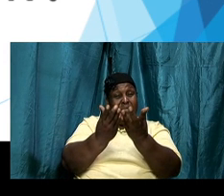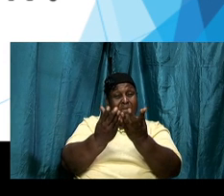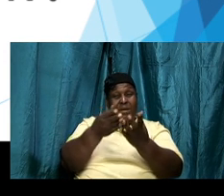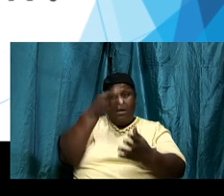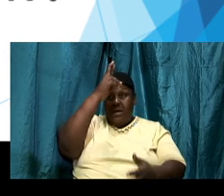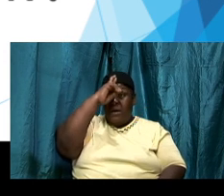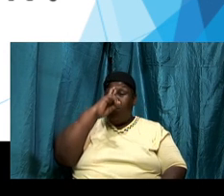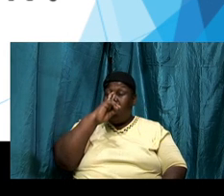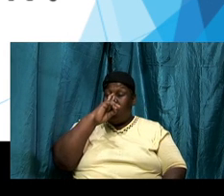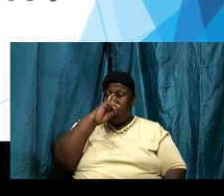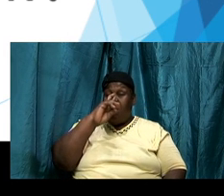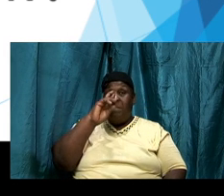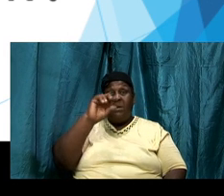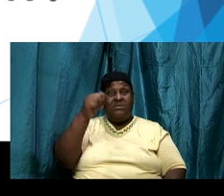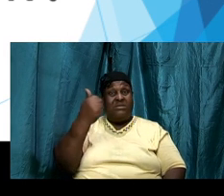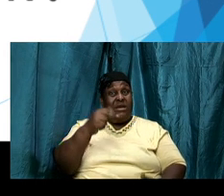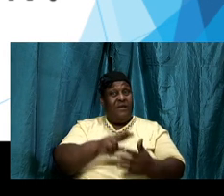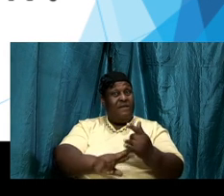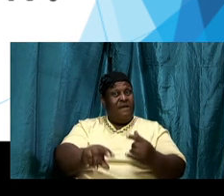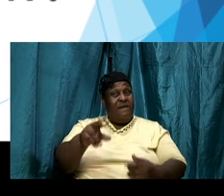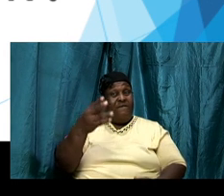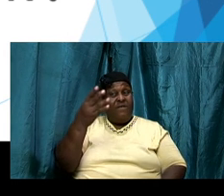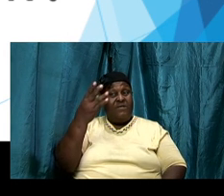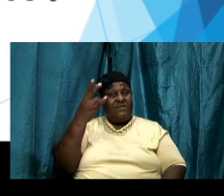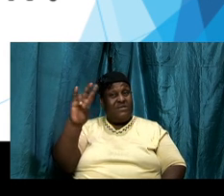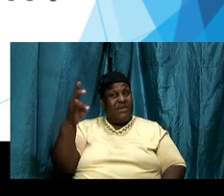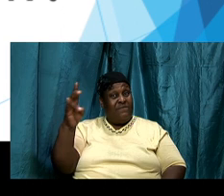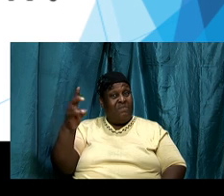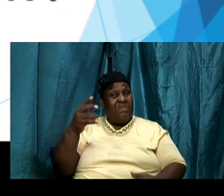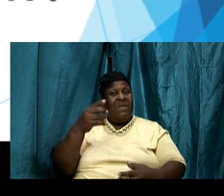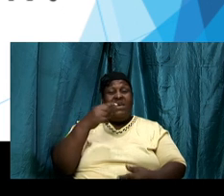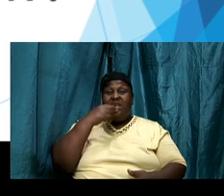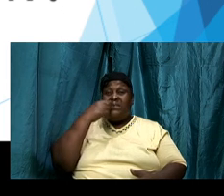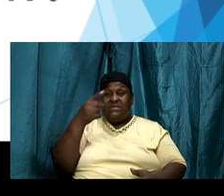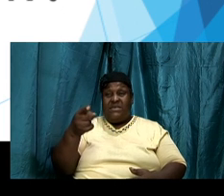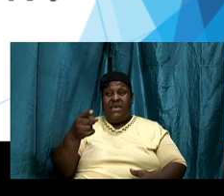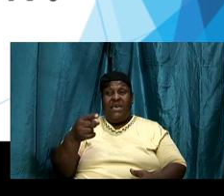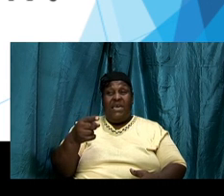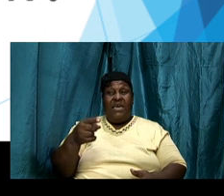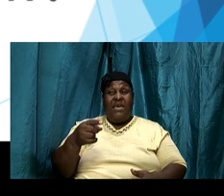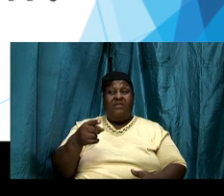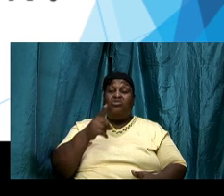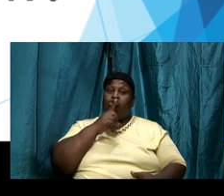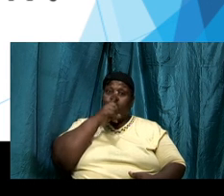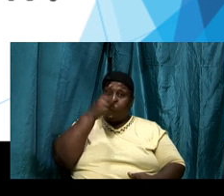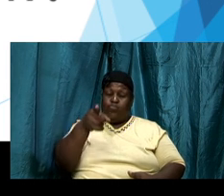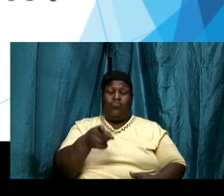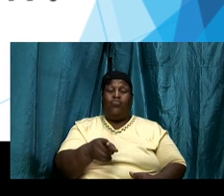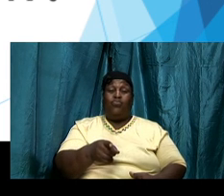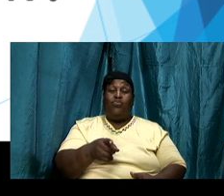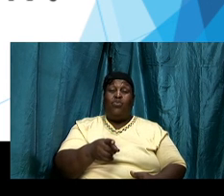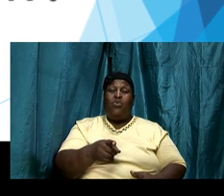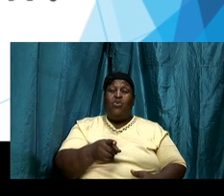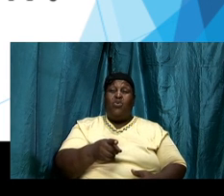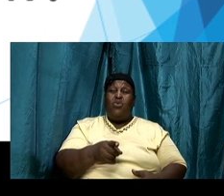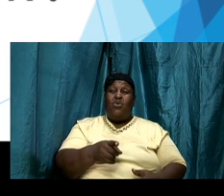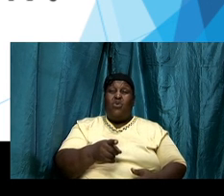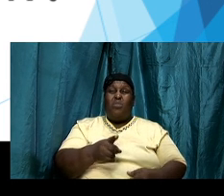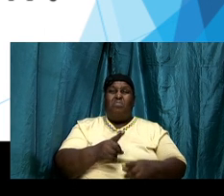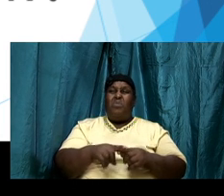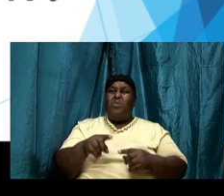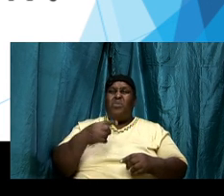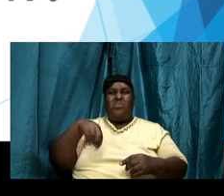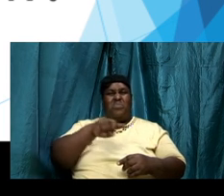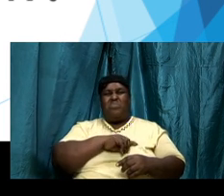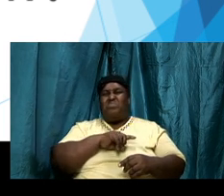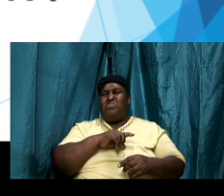10 and verse 17 makes a simple point and it is a fact but we just overlook